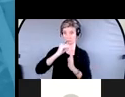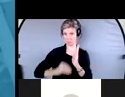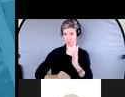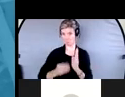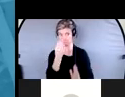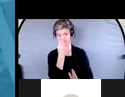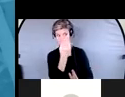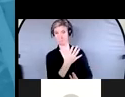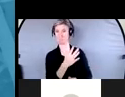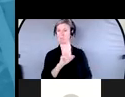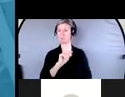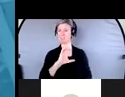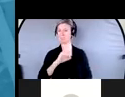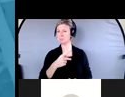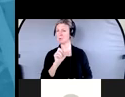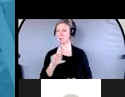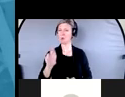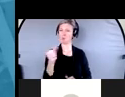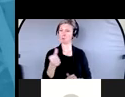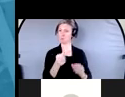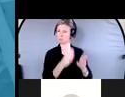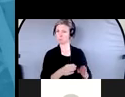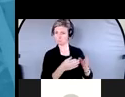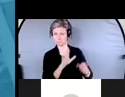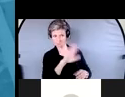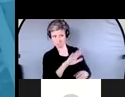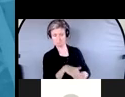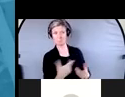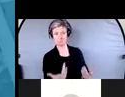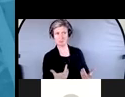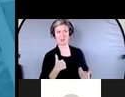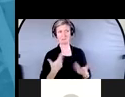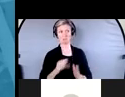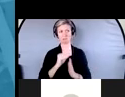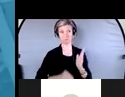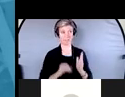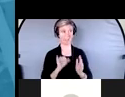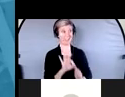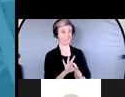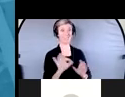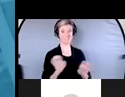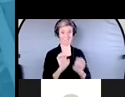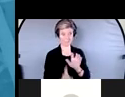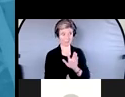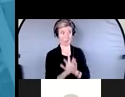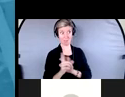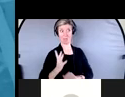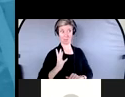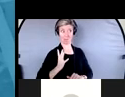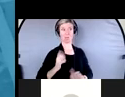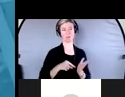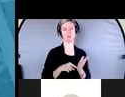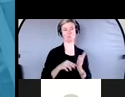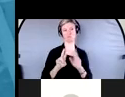something happens, and someone needed to access information on your behalf, they can easily get that information. Another page on the